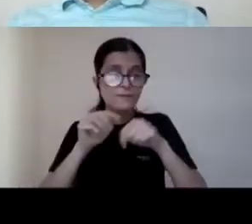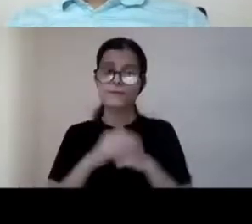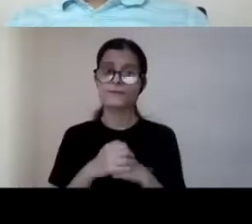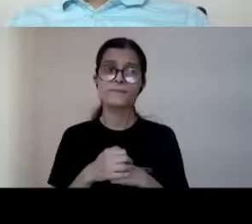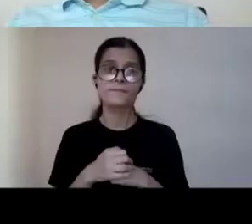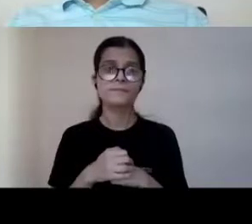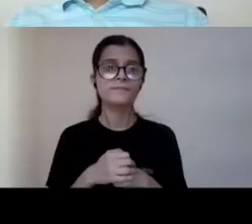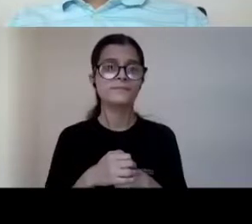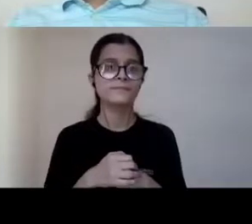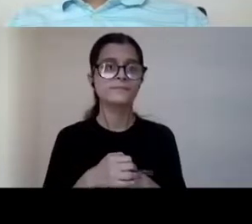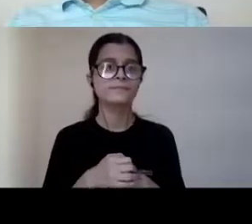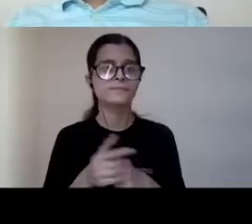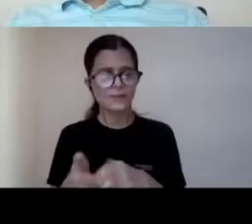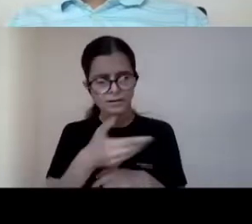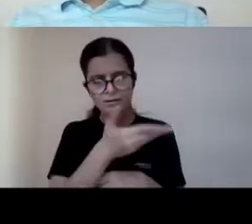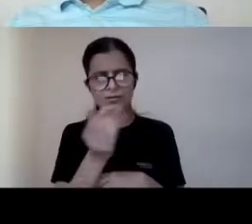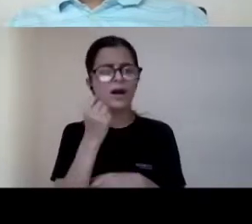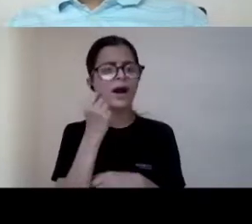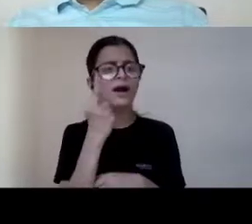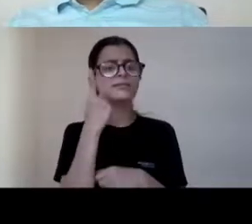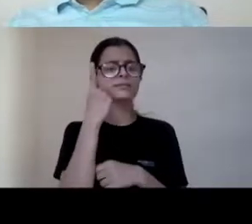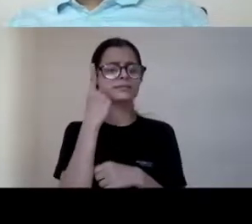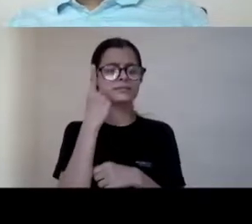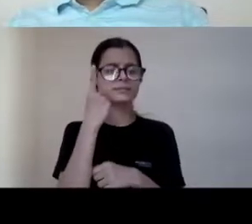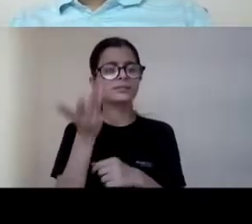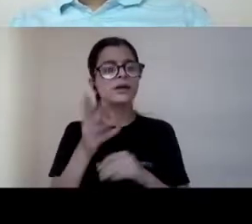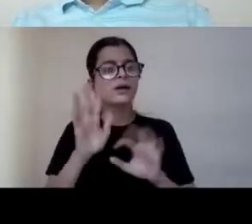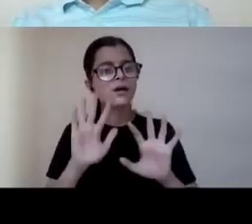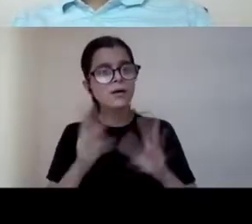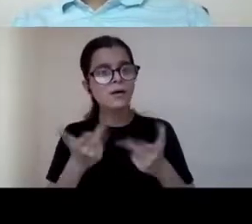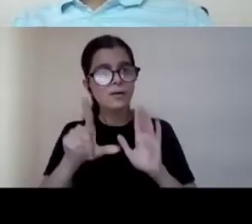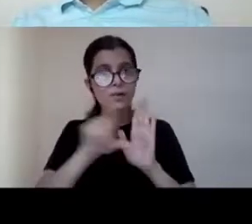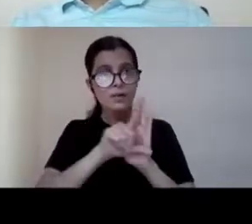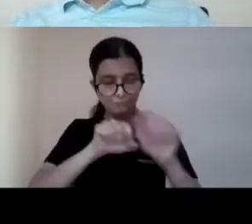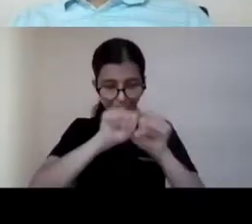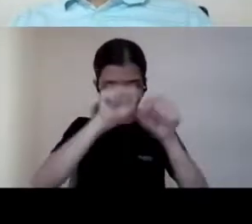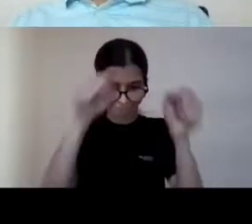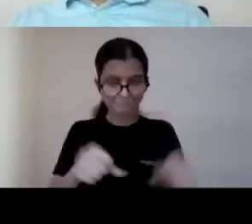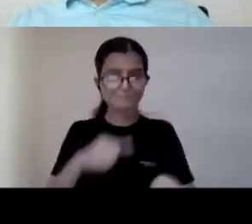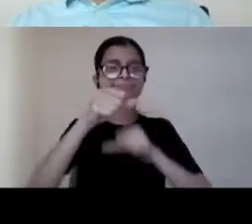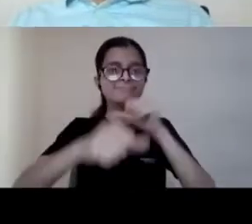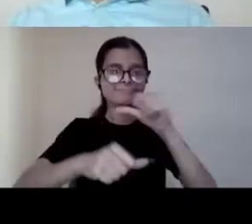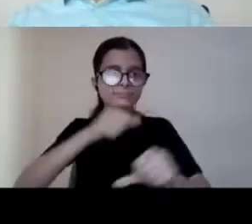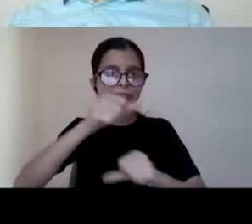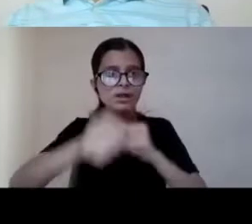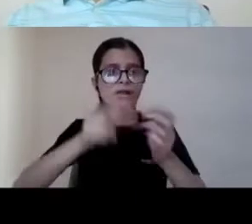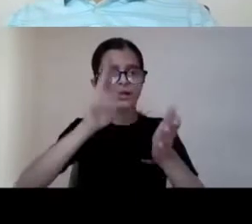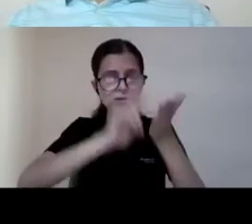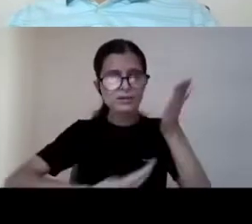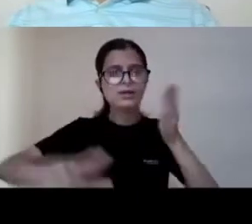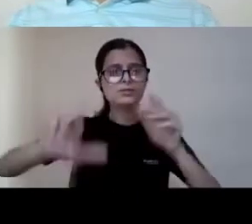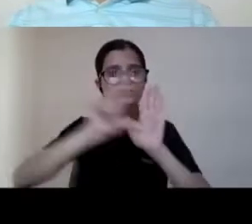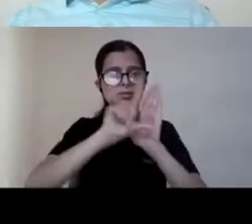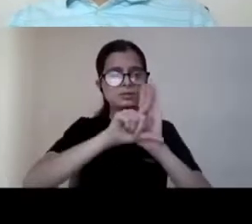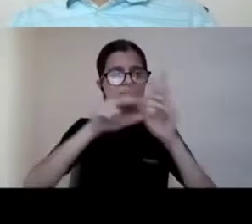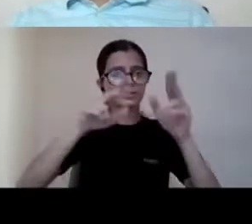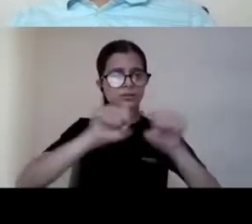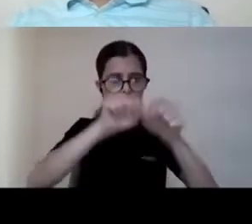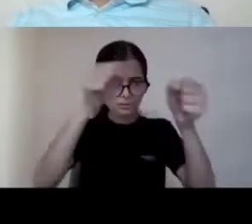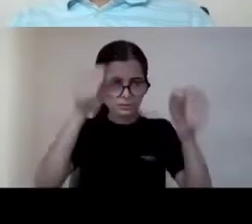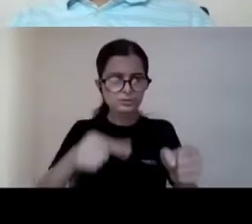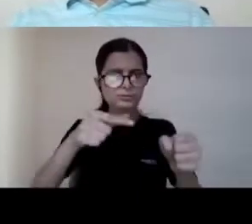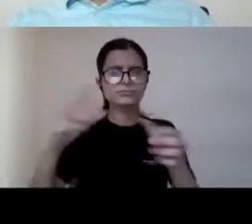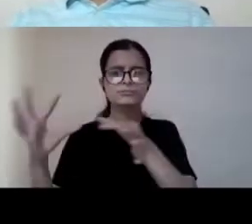know just understand how the legal system is a national legal system is actually connected